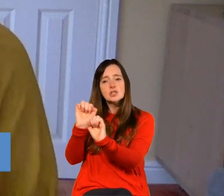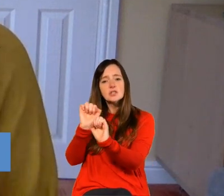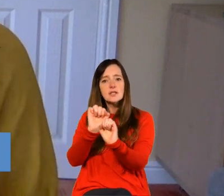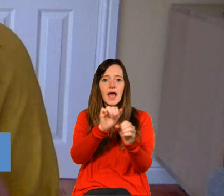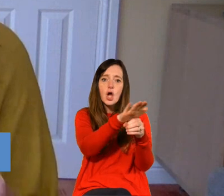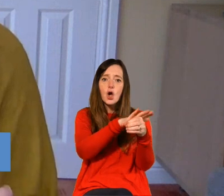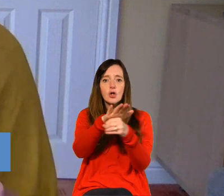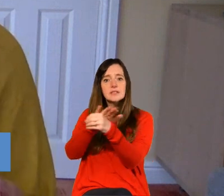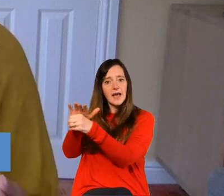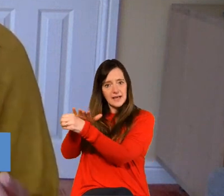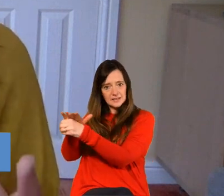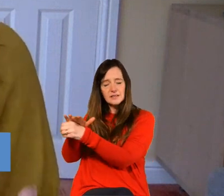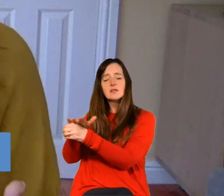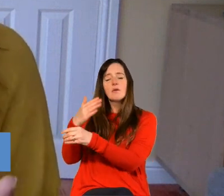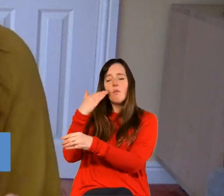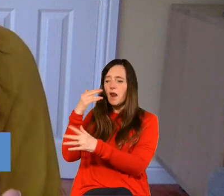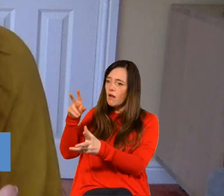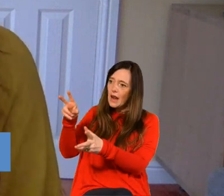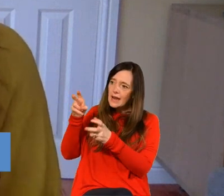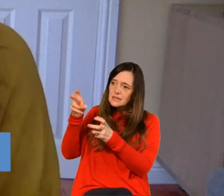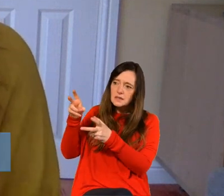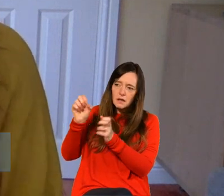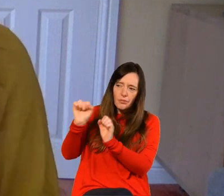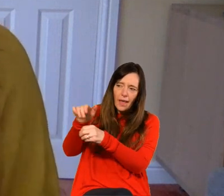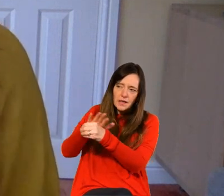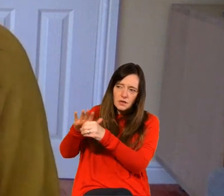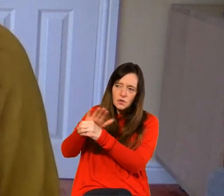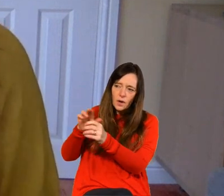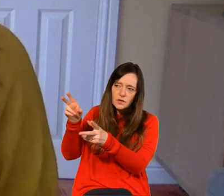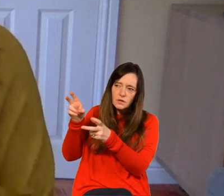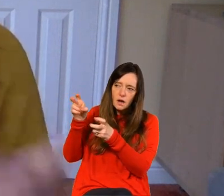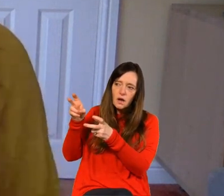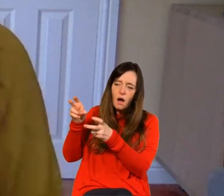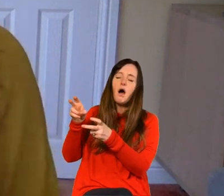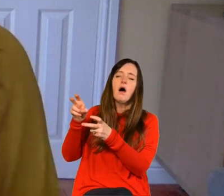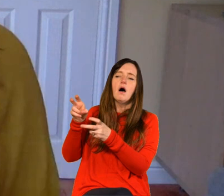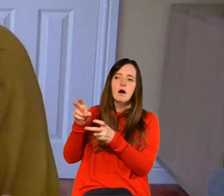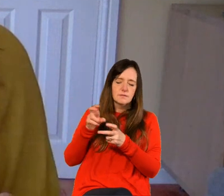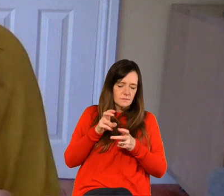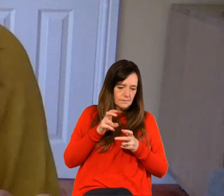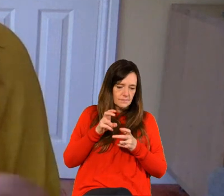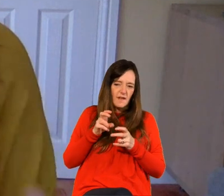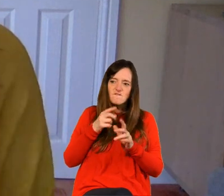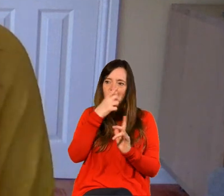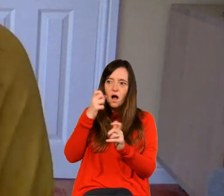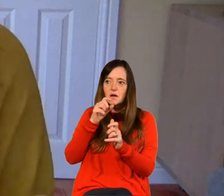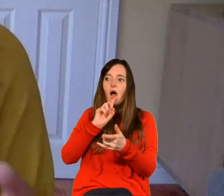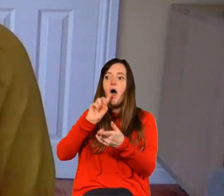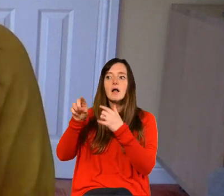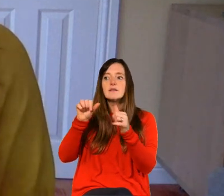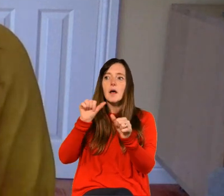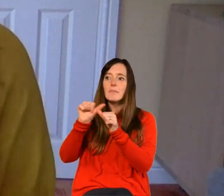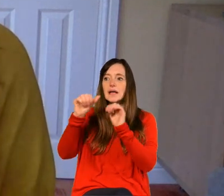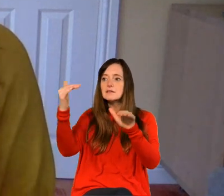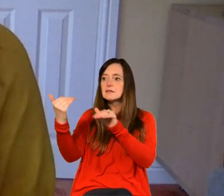helps us to then know how we can give them the best answer when they then ask us so again i'd go back to the andy and i've heard